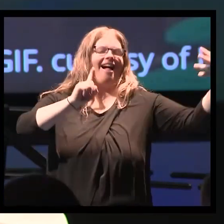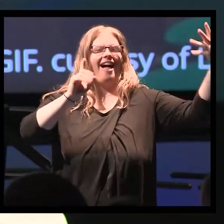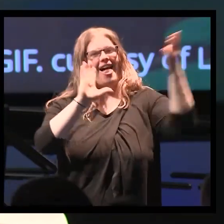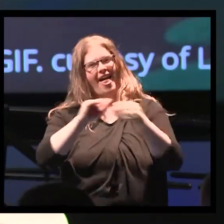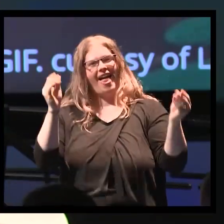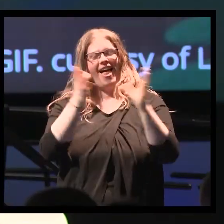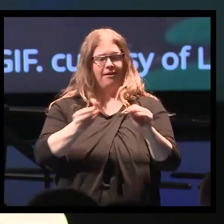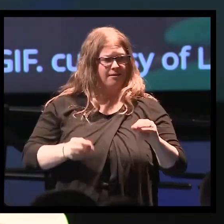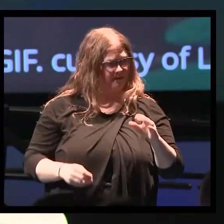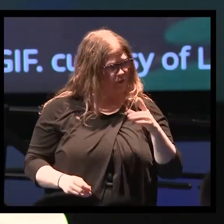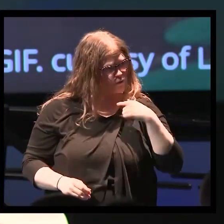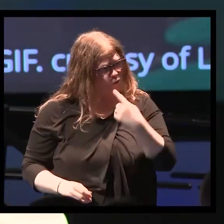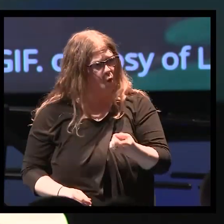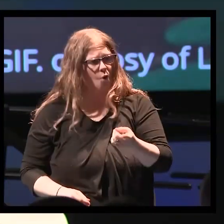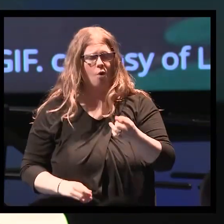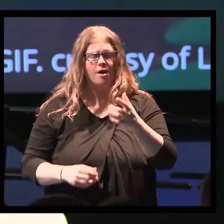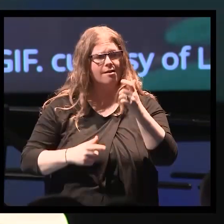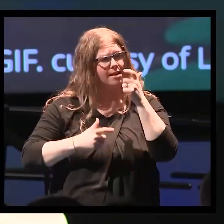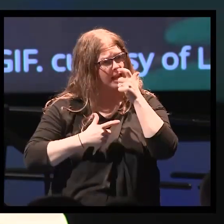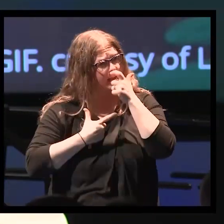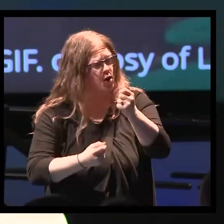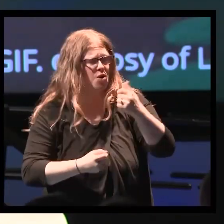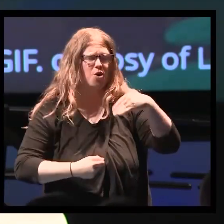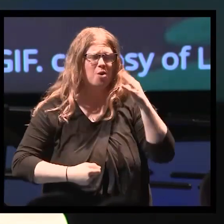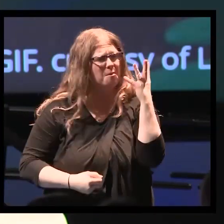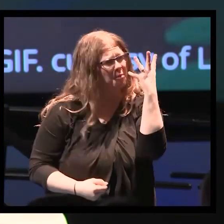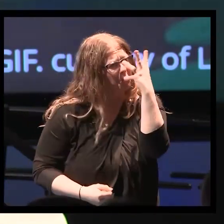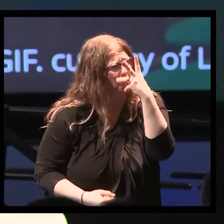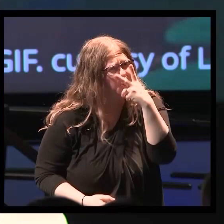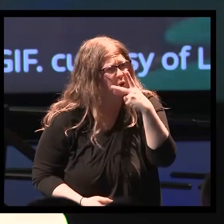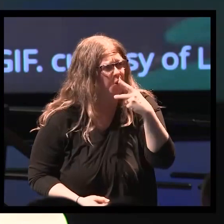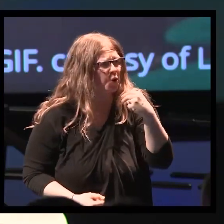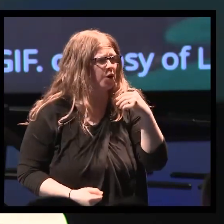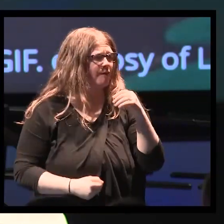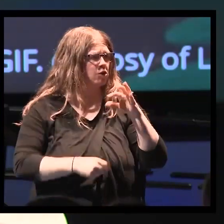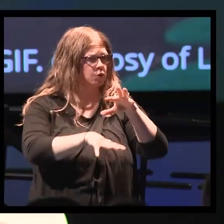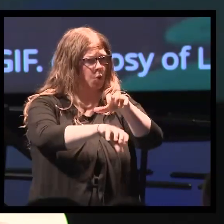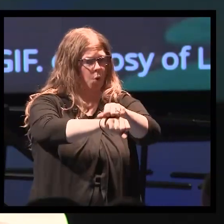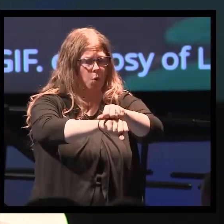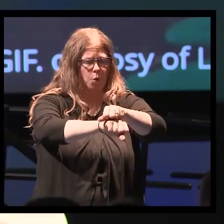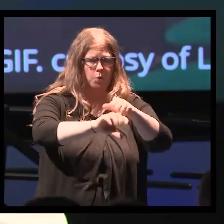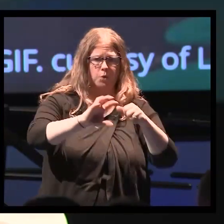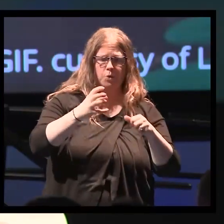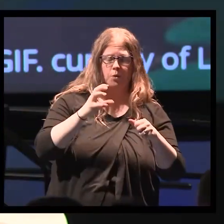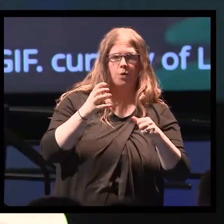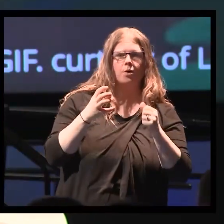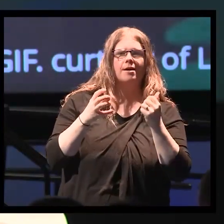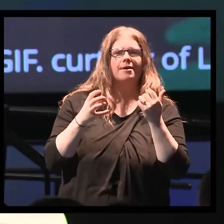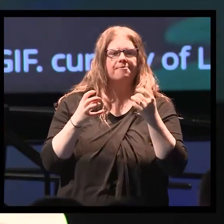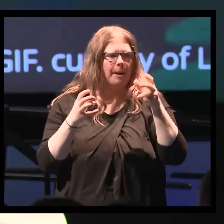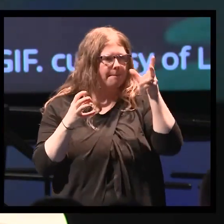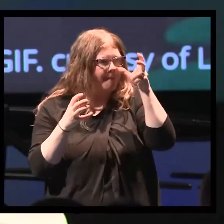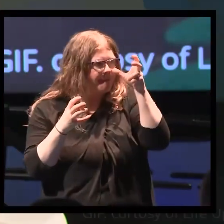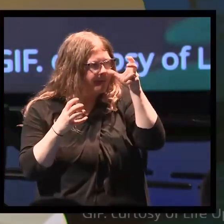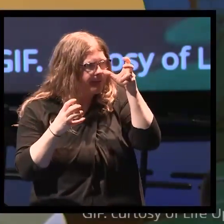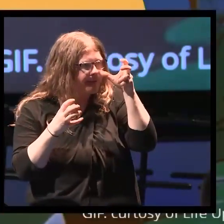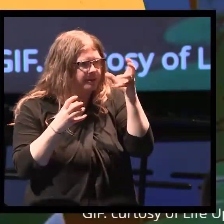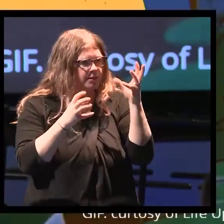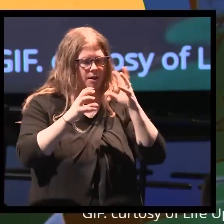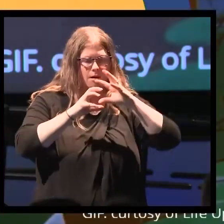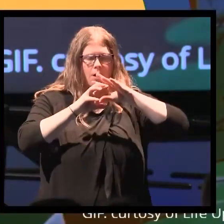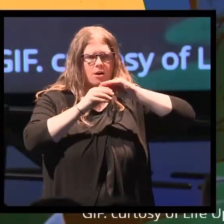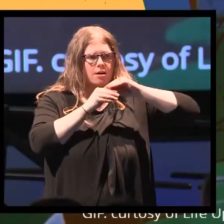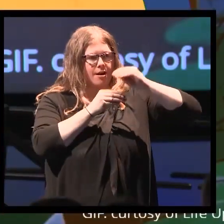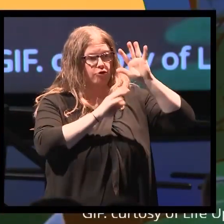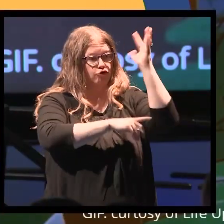I told her, it's interesting, Amber is actually a beautiful semi-precious stone in which either bugs or other materials become incorporated in